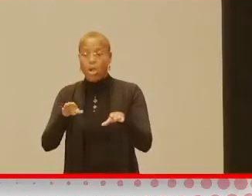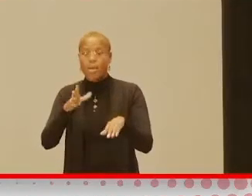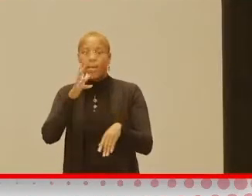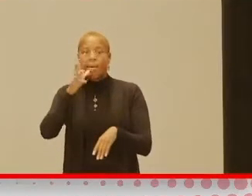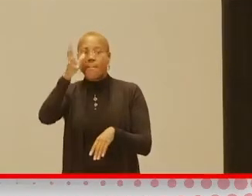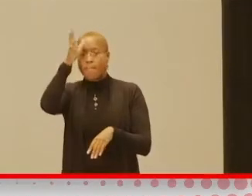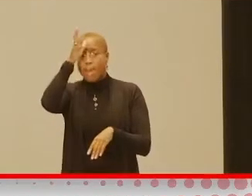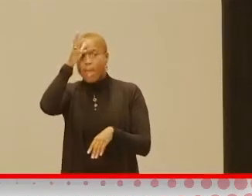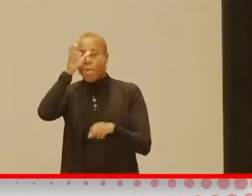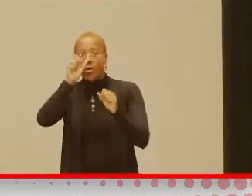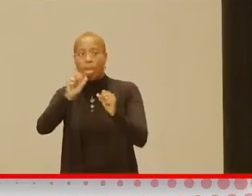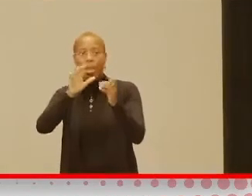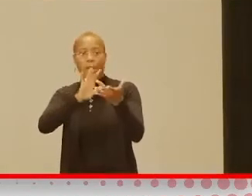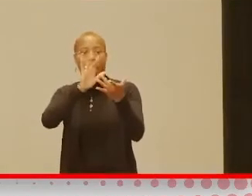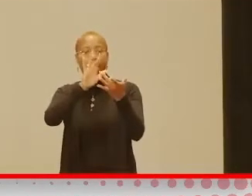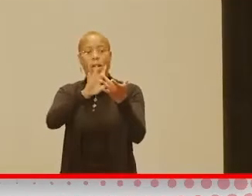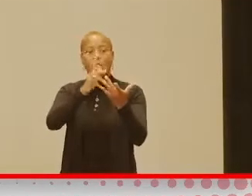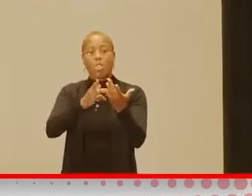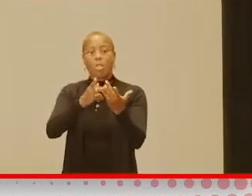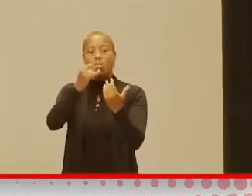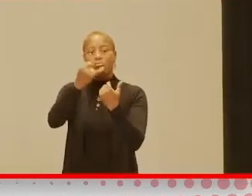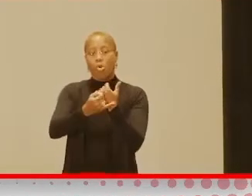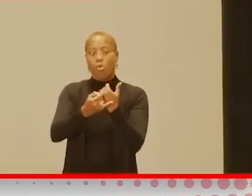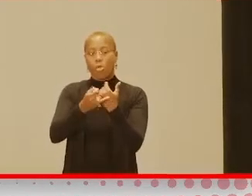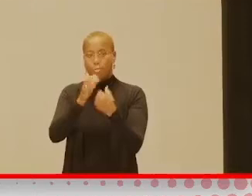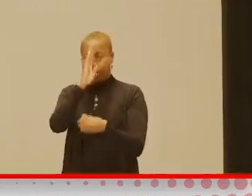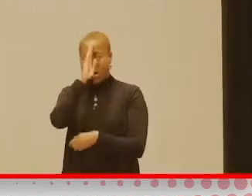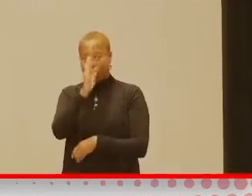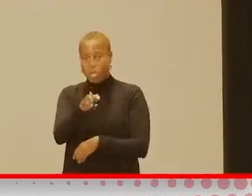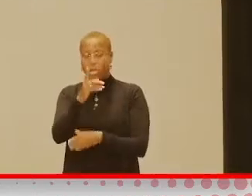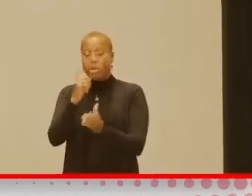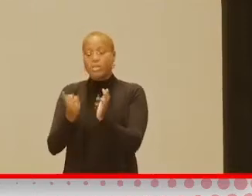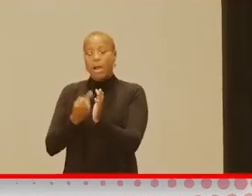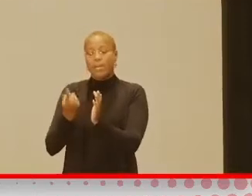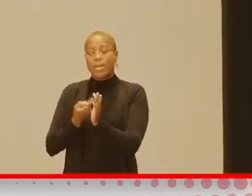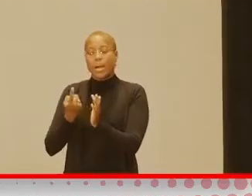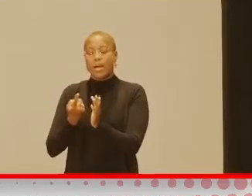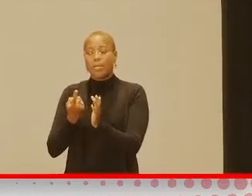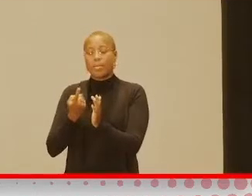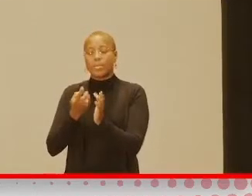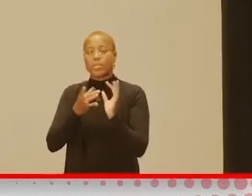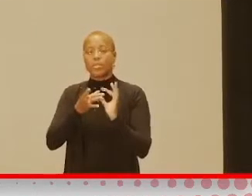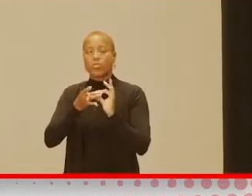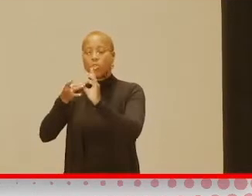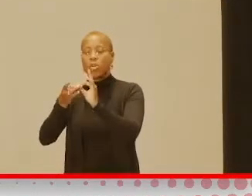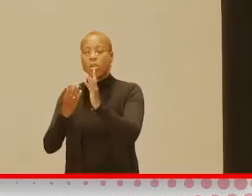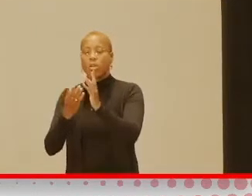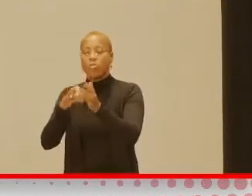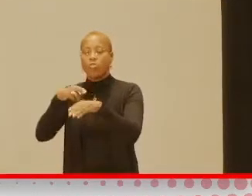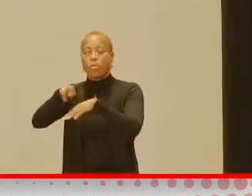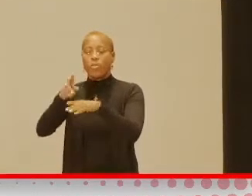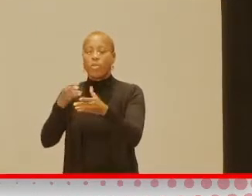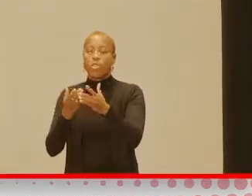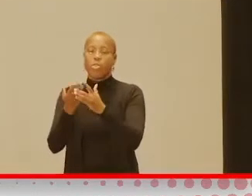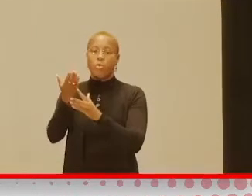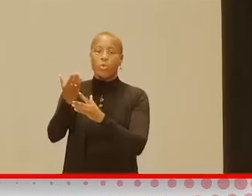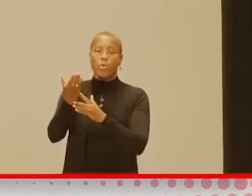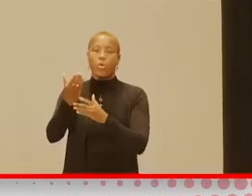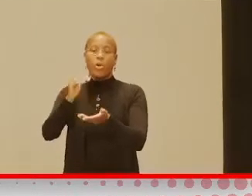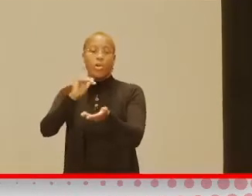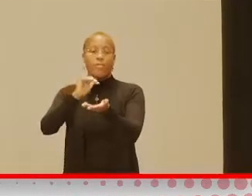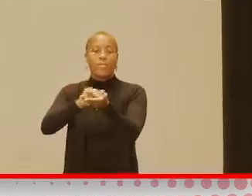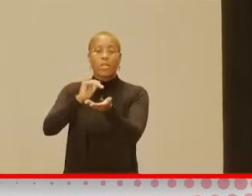contact our program directly. Sometimes they are referred by a physician, child care worker, social service